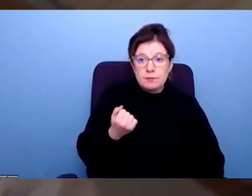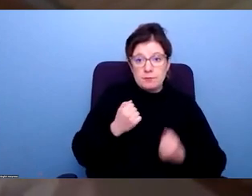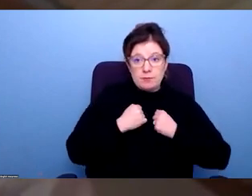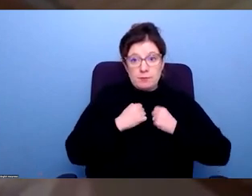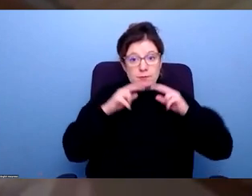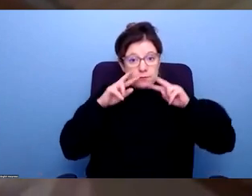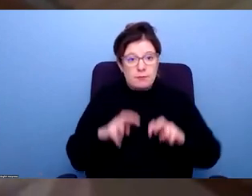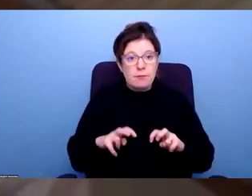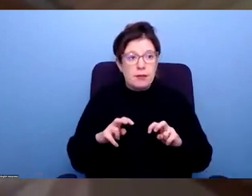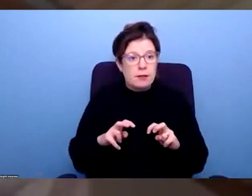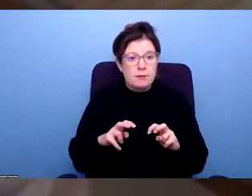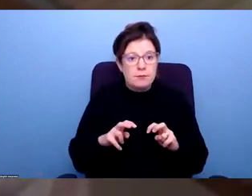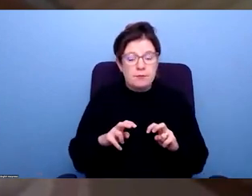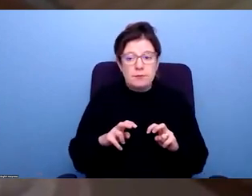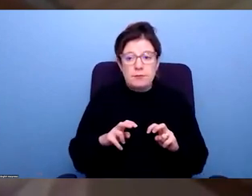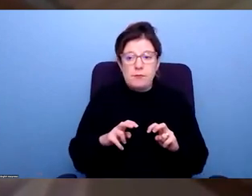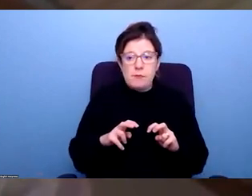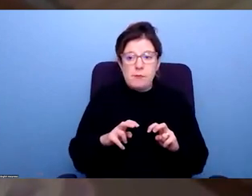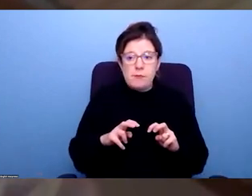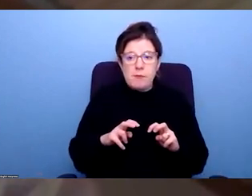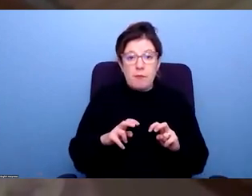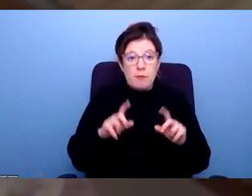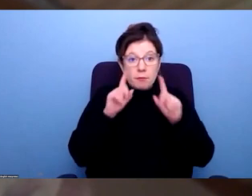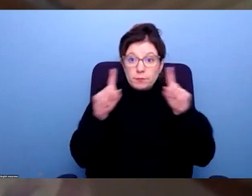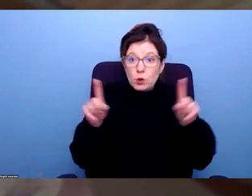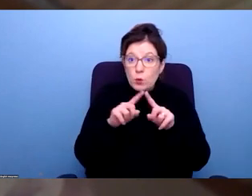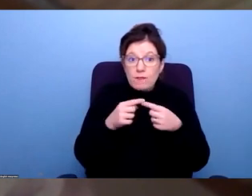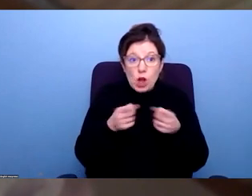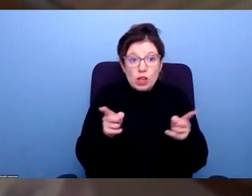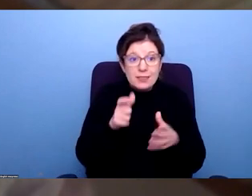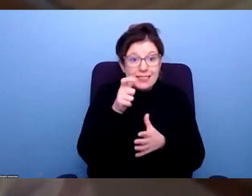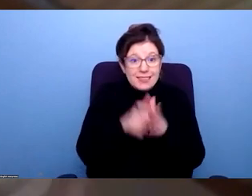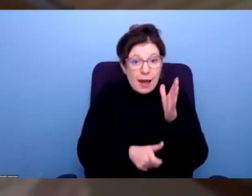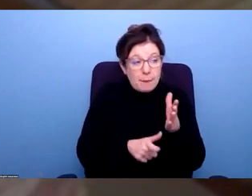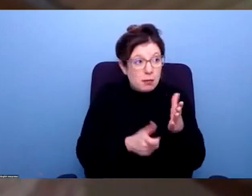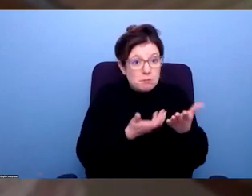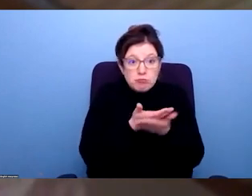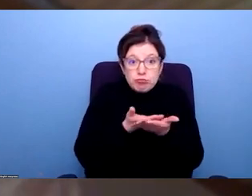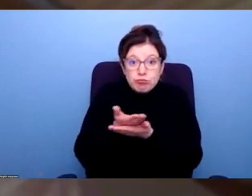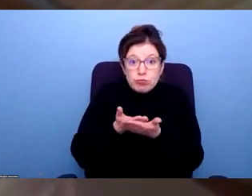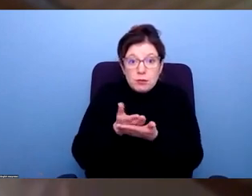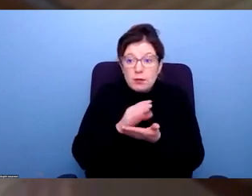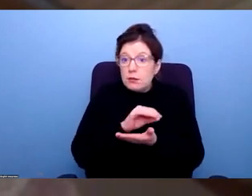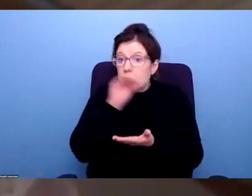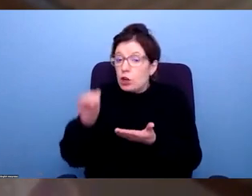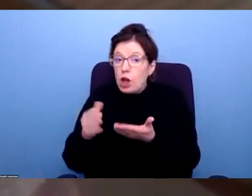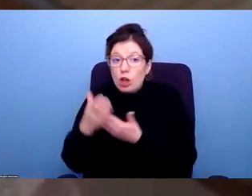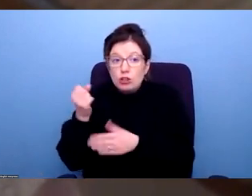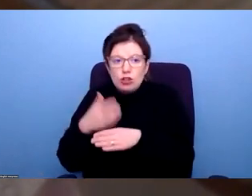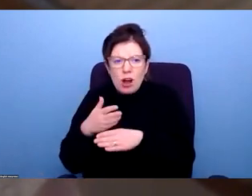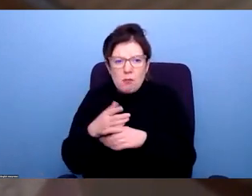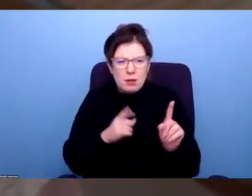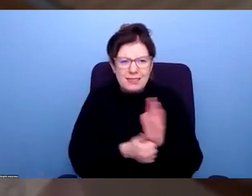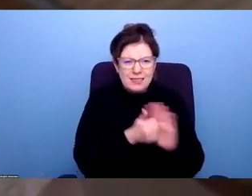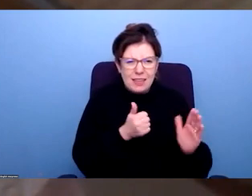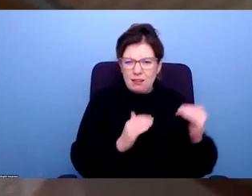we talked to people who've been to who people in university who are are disabled. You know, moving into jobs that just don't match their skills